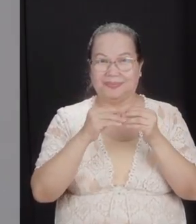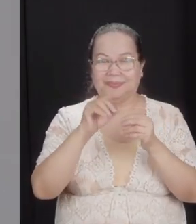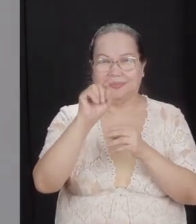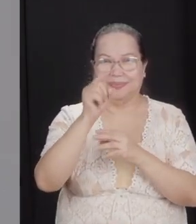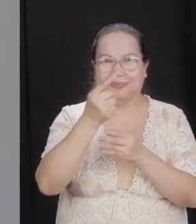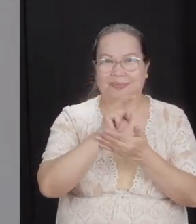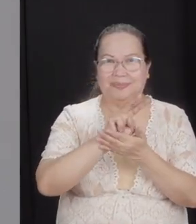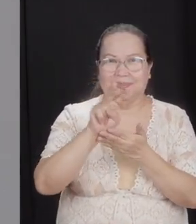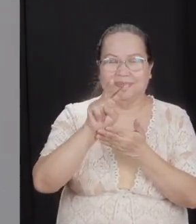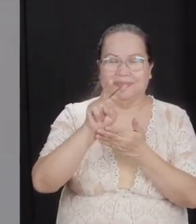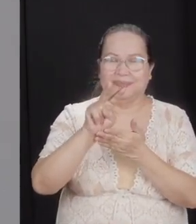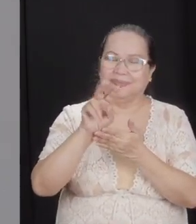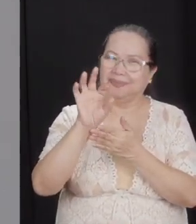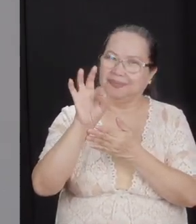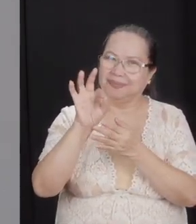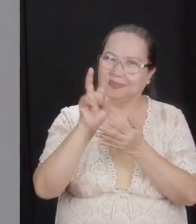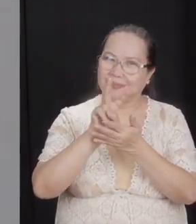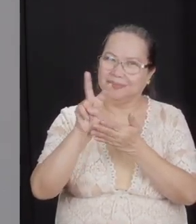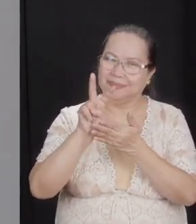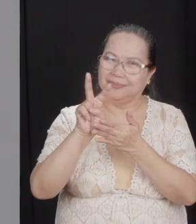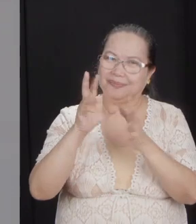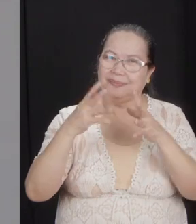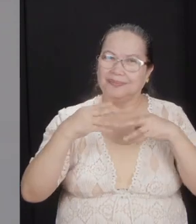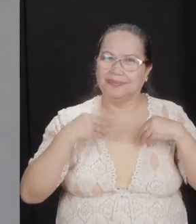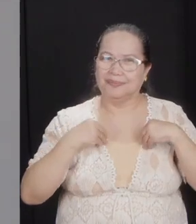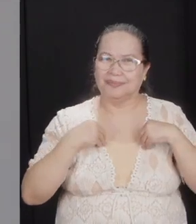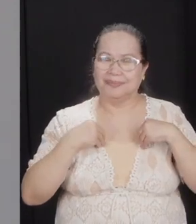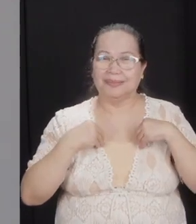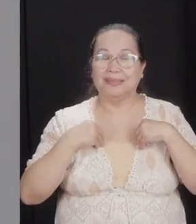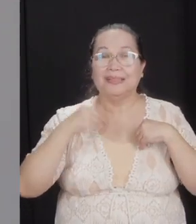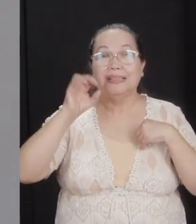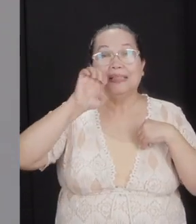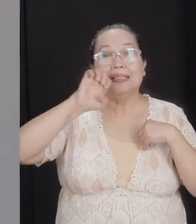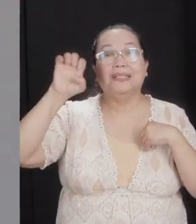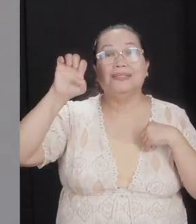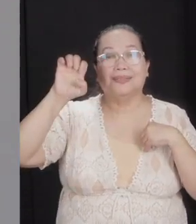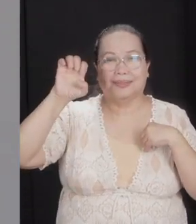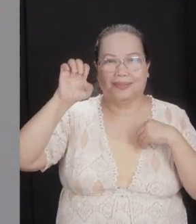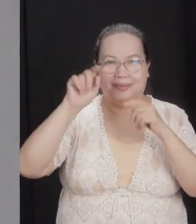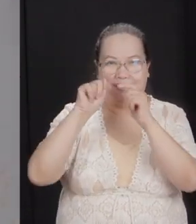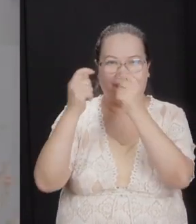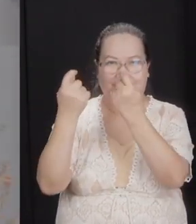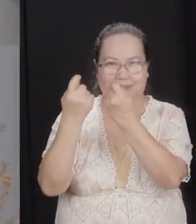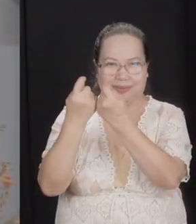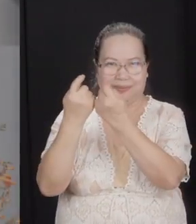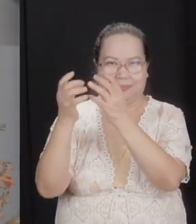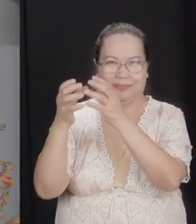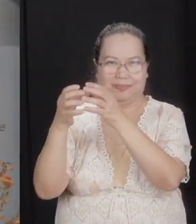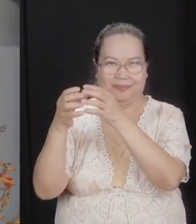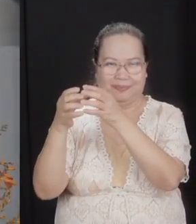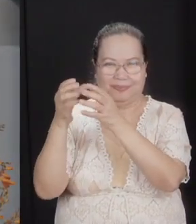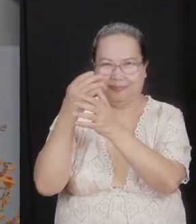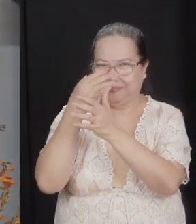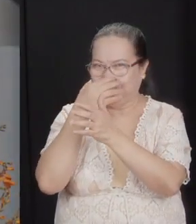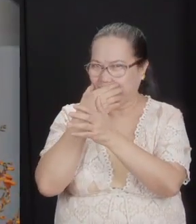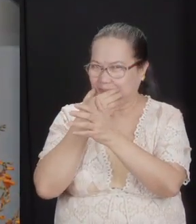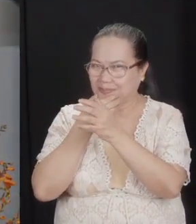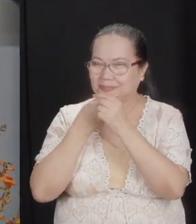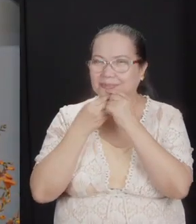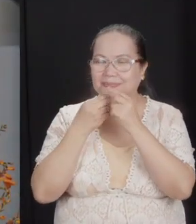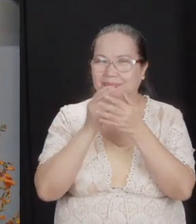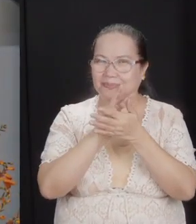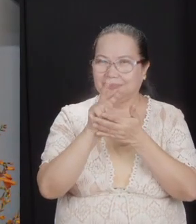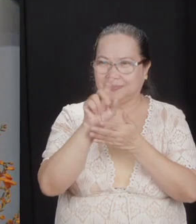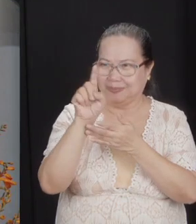nine verses, the recognition of the eastern tribe. And this is beautiful to listen to. In verses one to four,